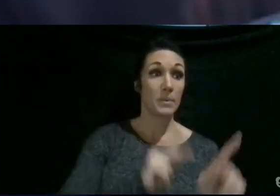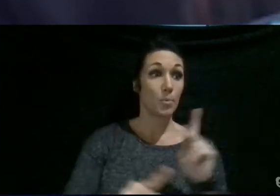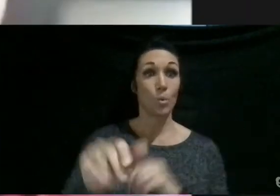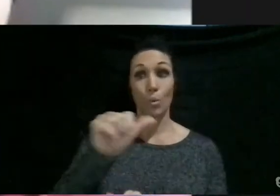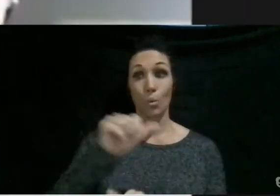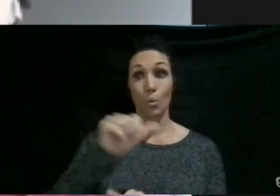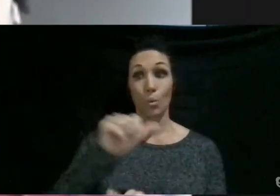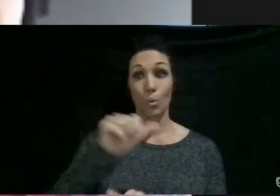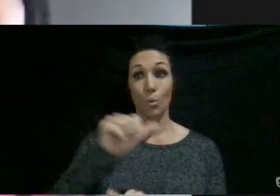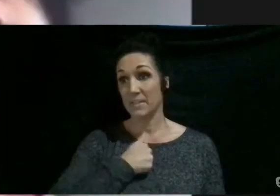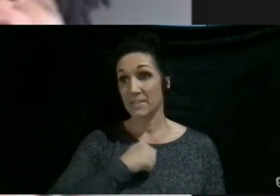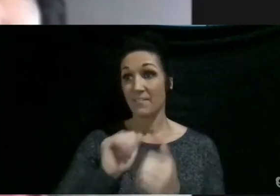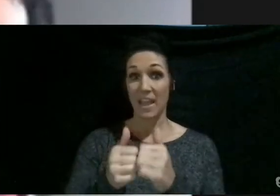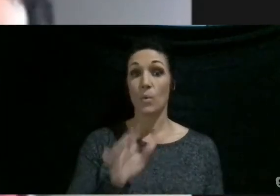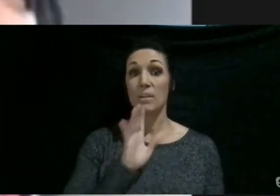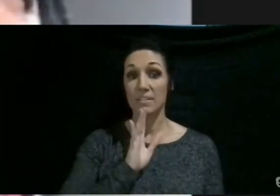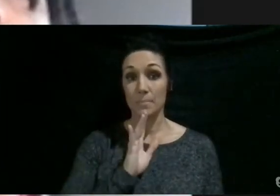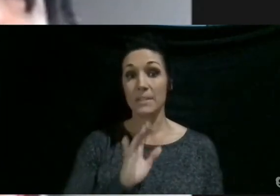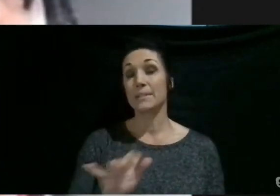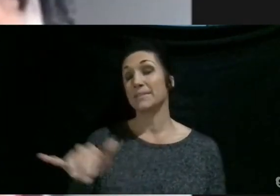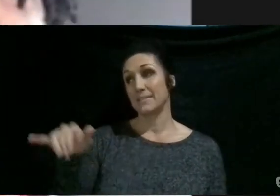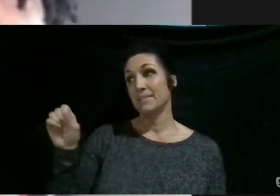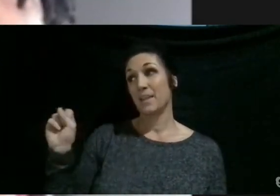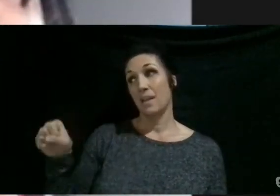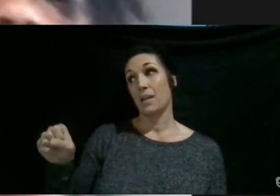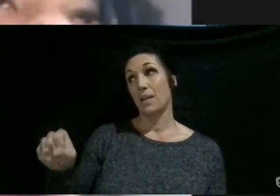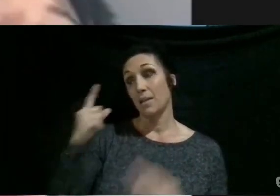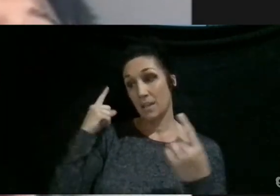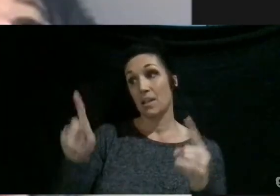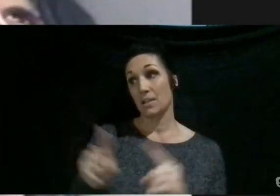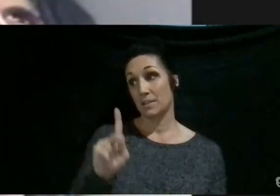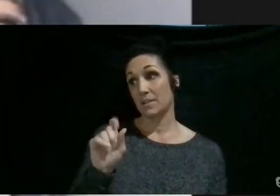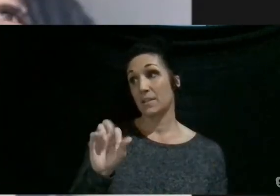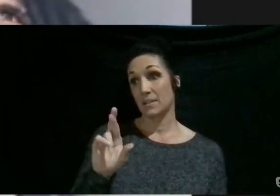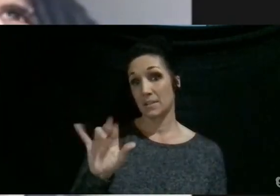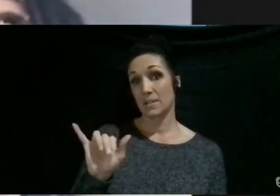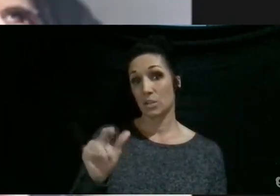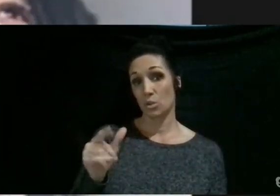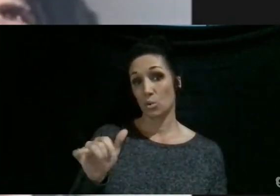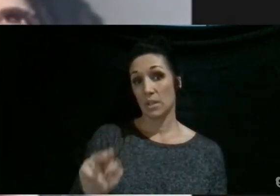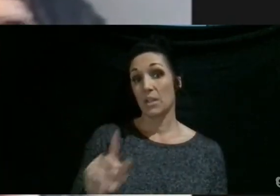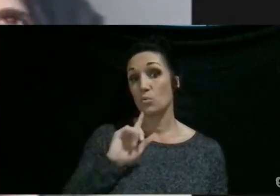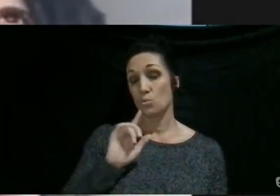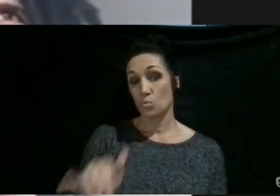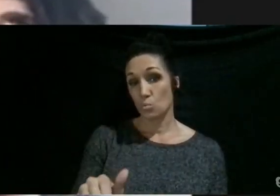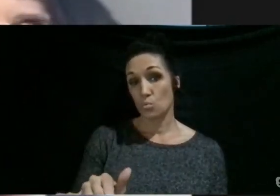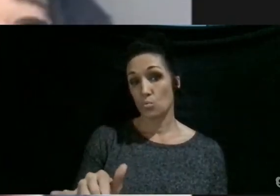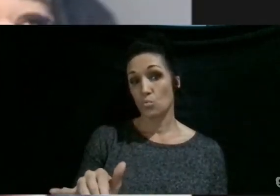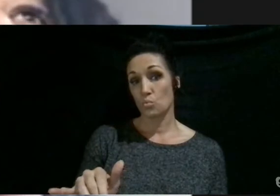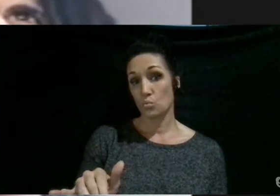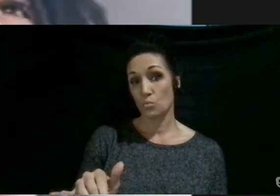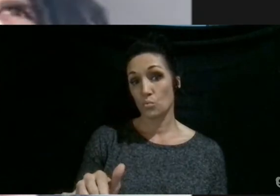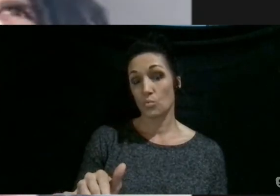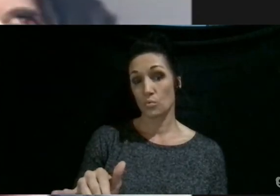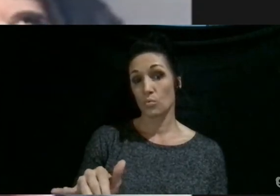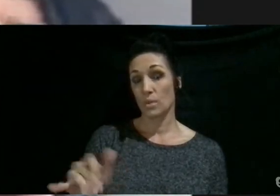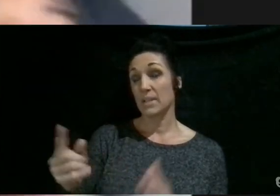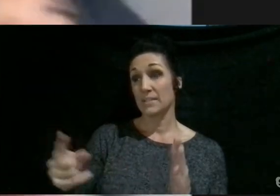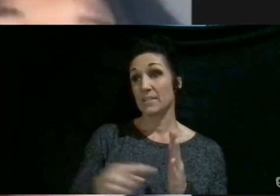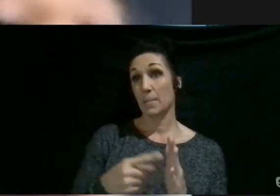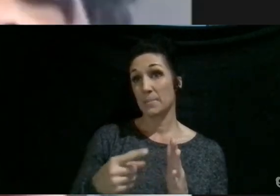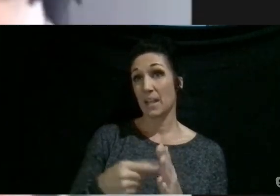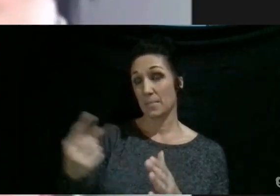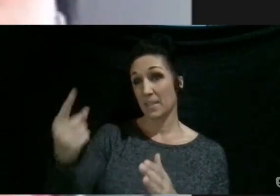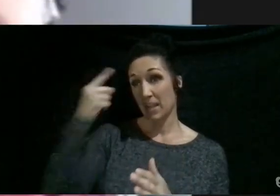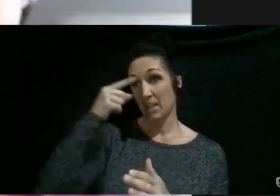how I speak. Like, yeah, I agree with Kerrigan. I really used to, and sometimes still do, think of